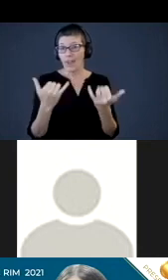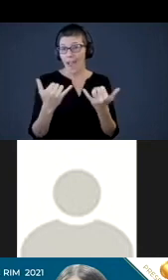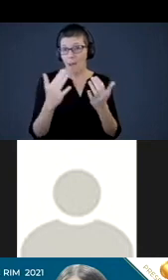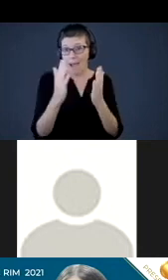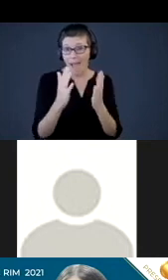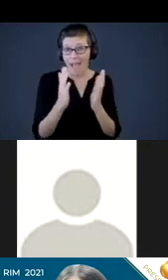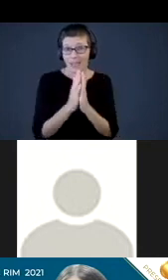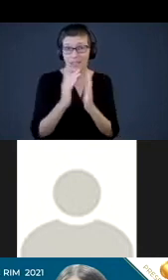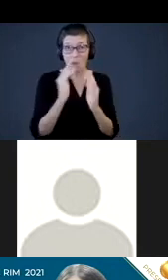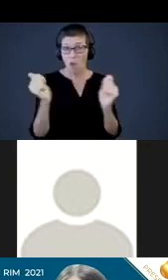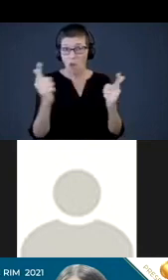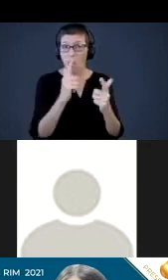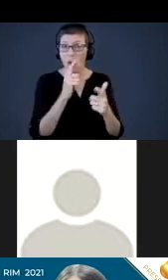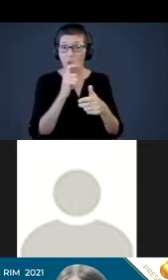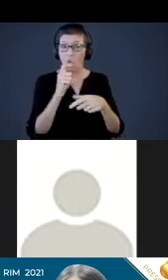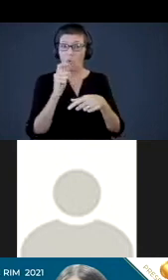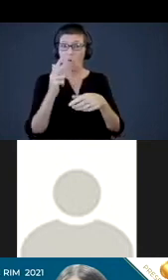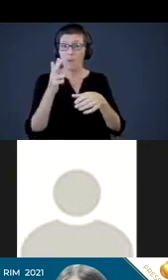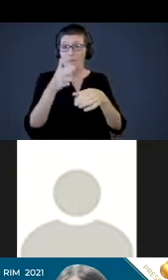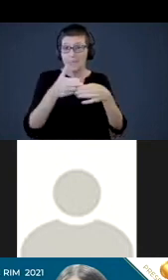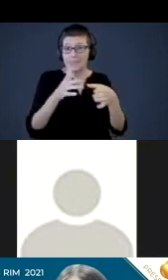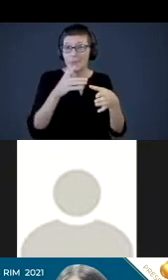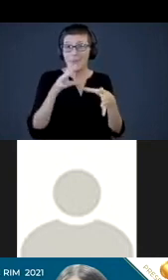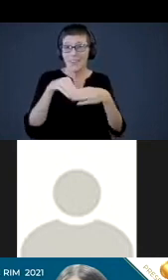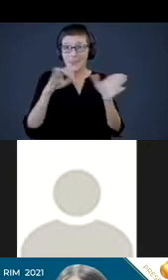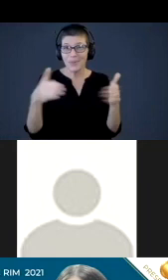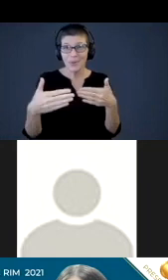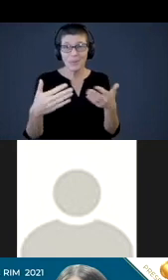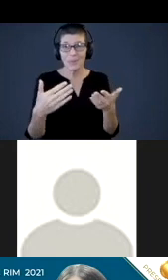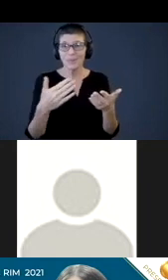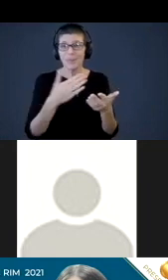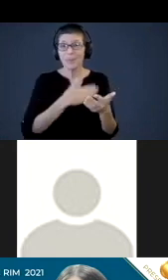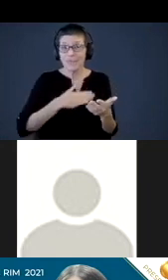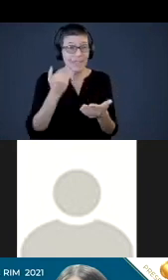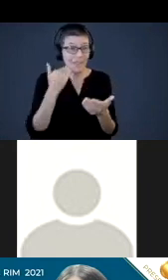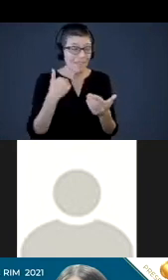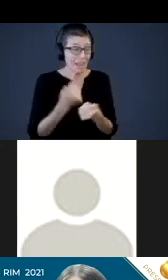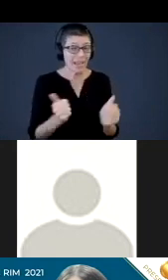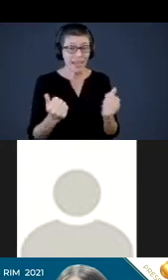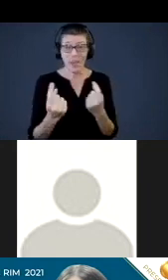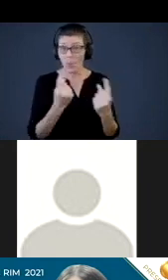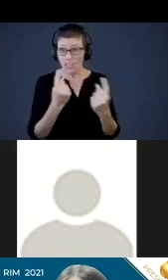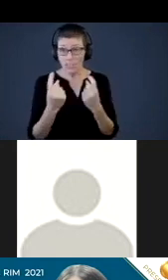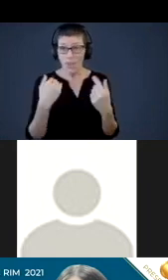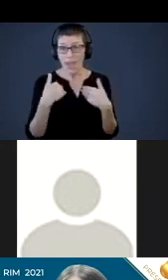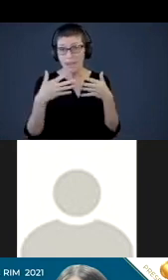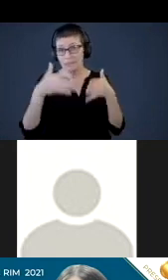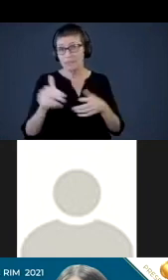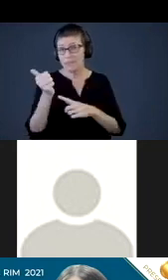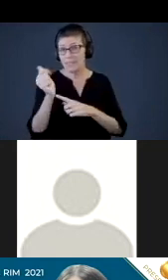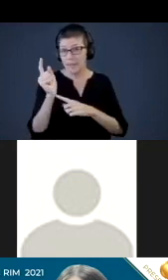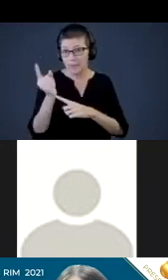participants, all the 15 people that are in this room to please some, if you have any questions, we do have about 10 more minutes